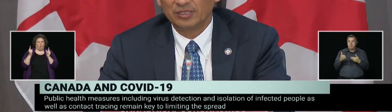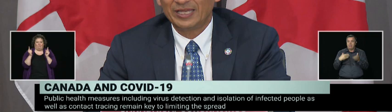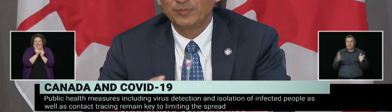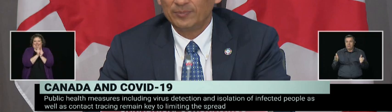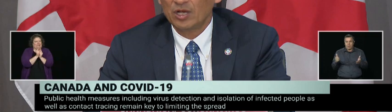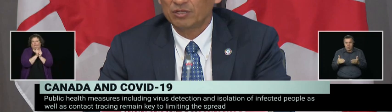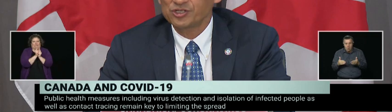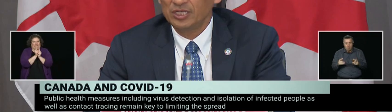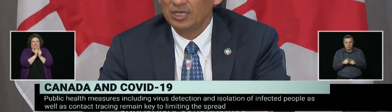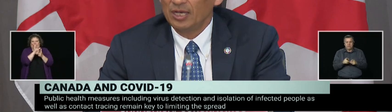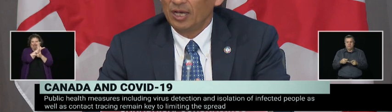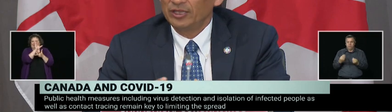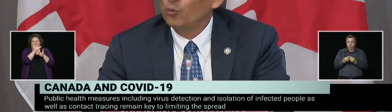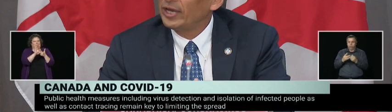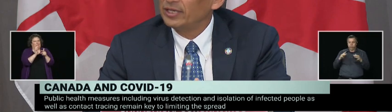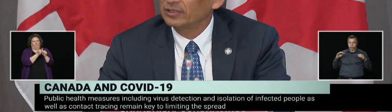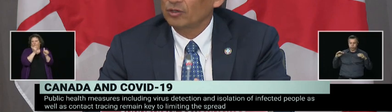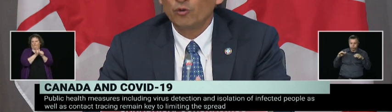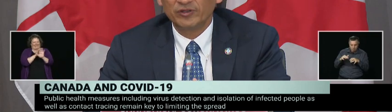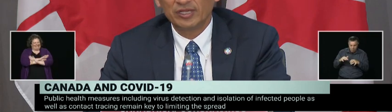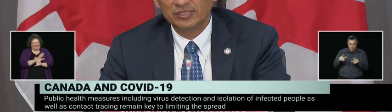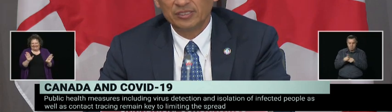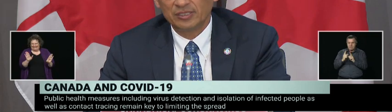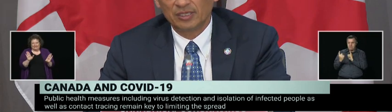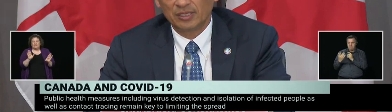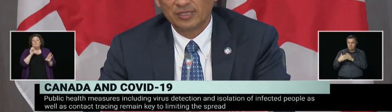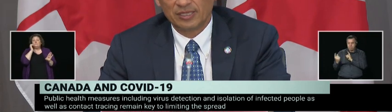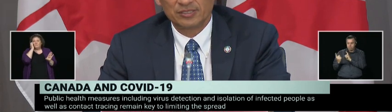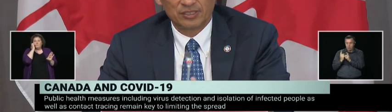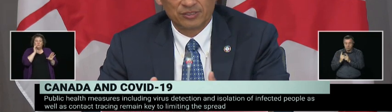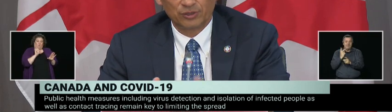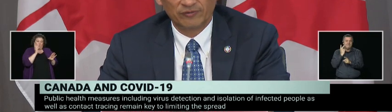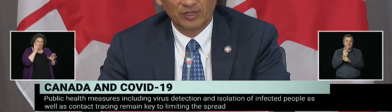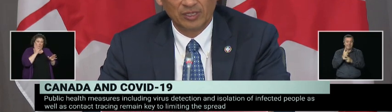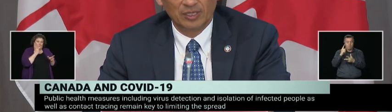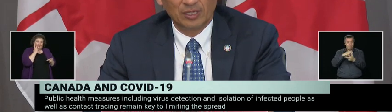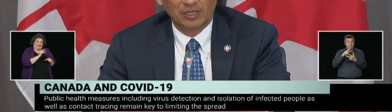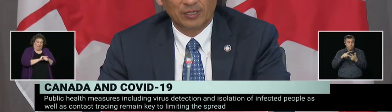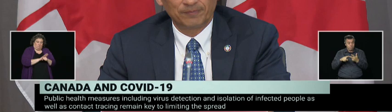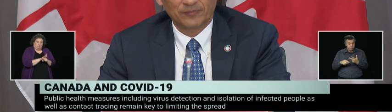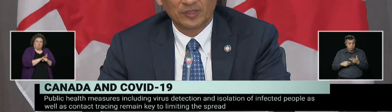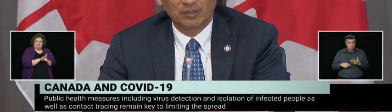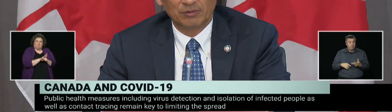based on the epidemiology and the way the COVID-19 has sort of